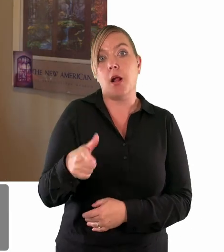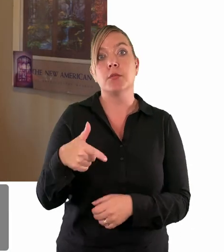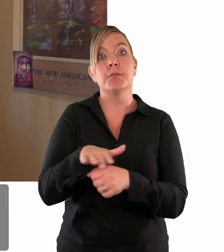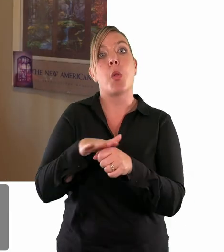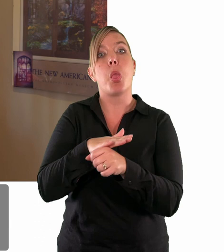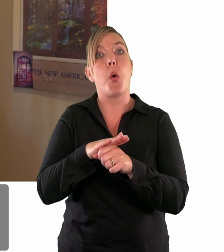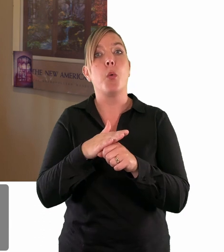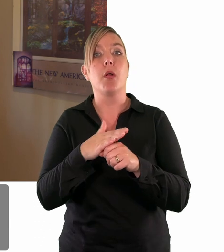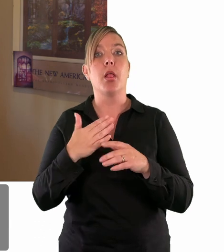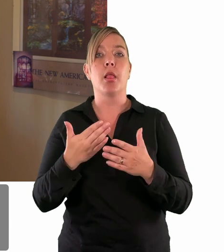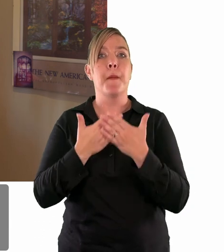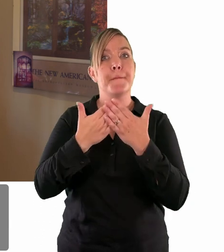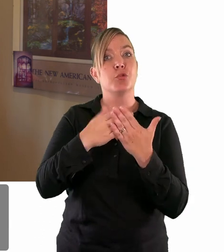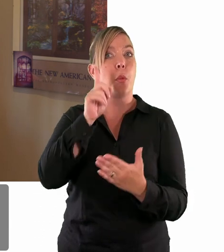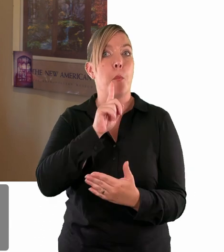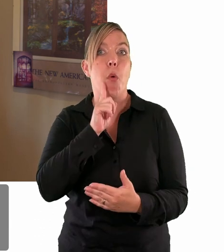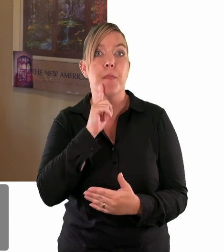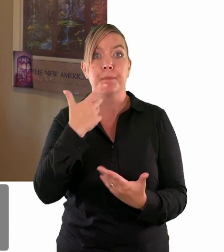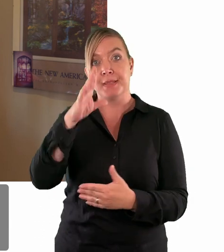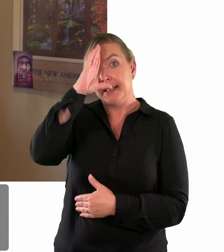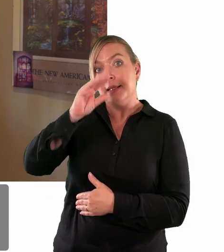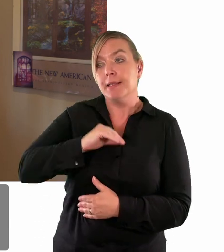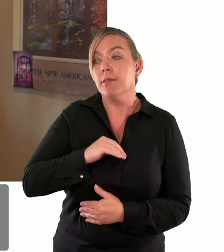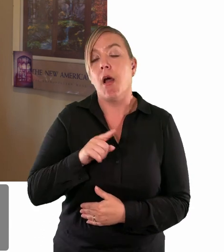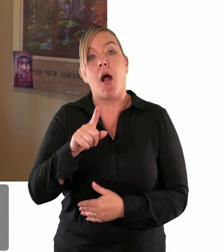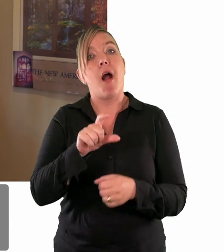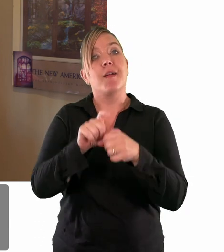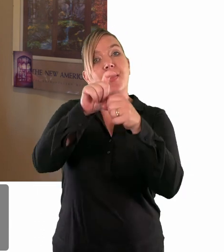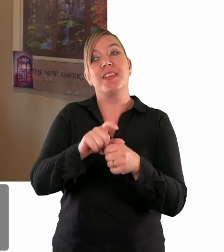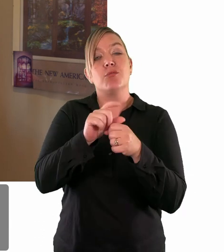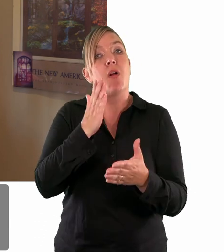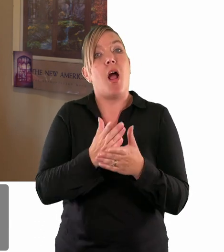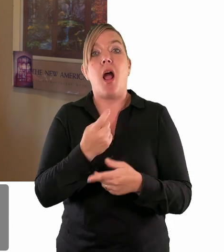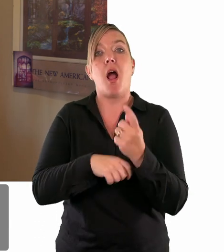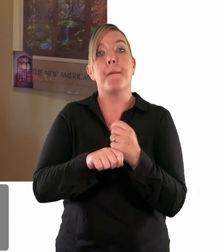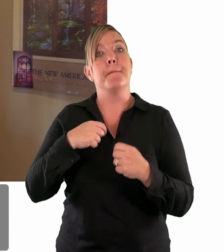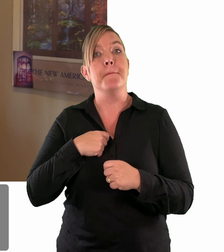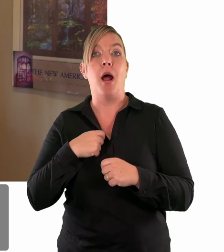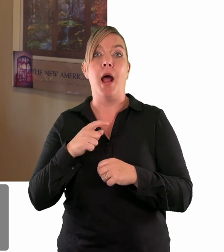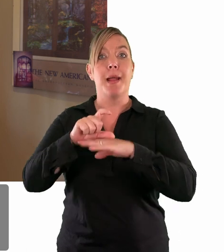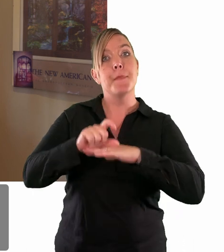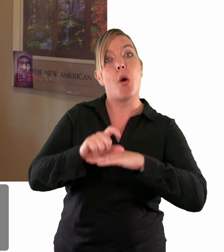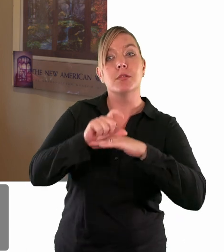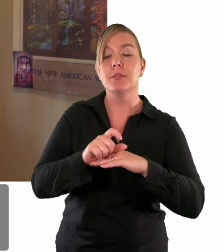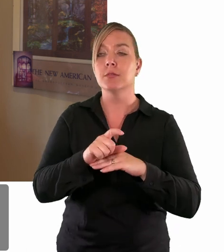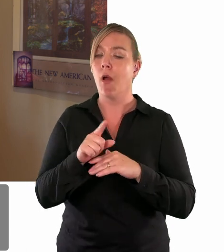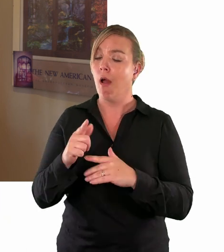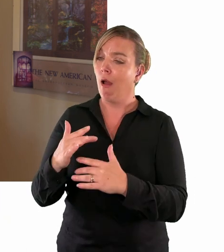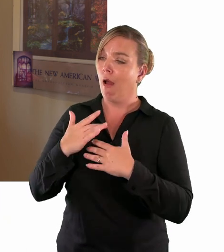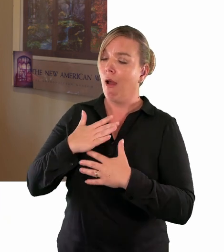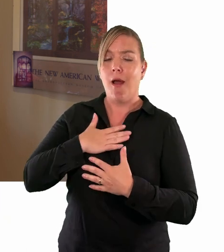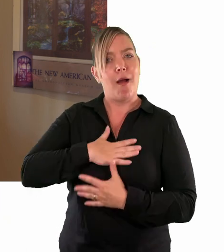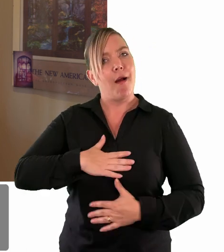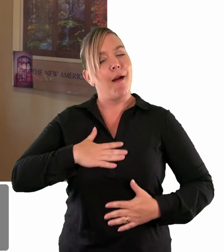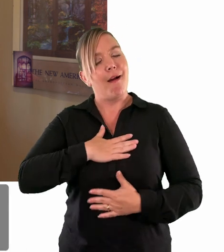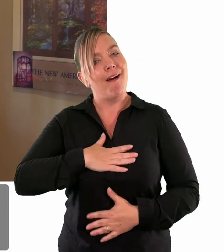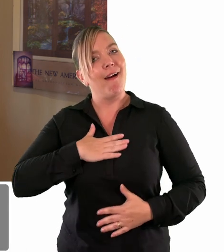beautiful phrases that we heard recently uh was uh a um was a was of a local muslim woman saying to me